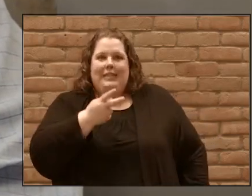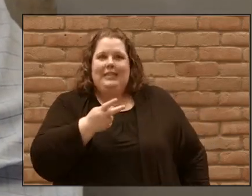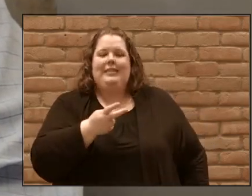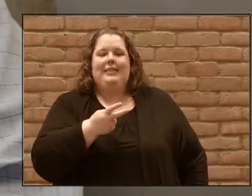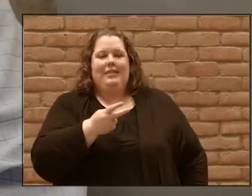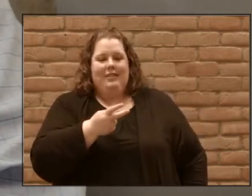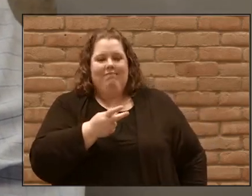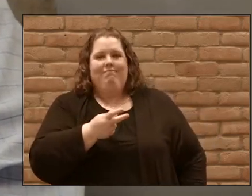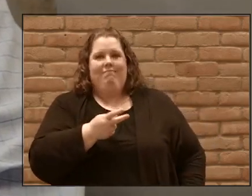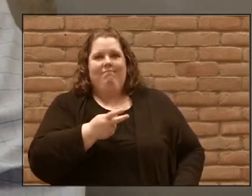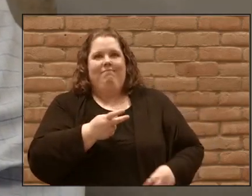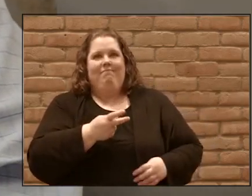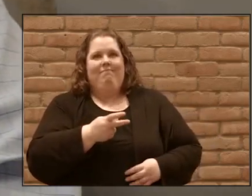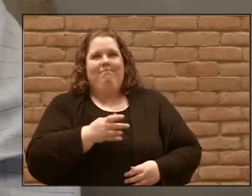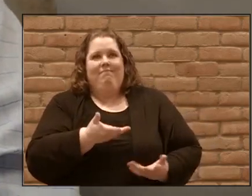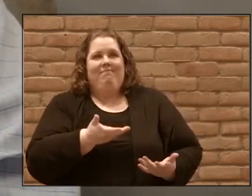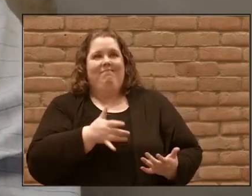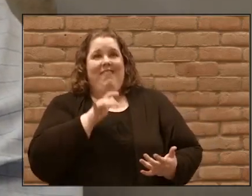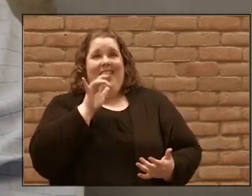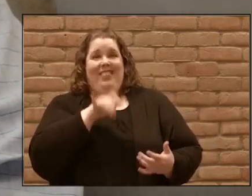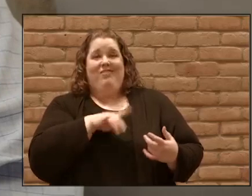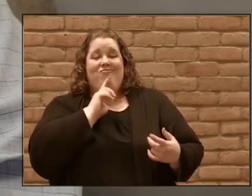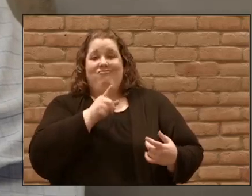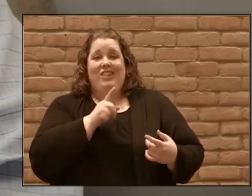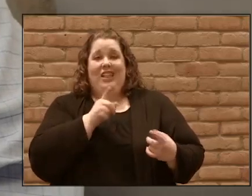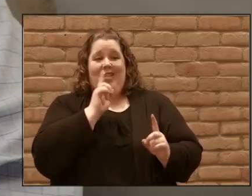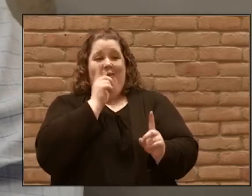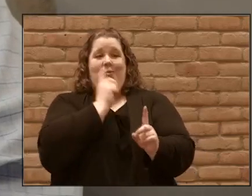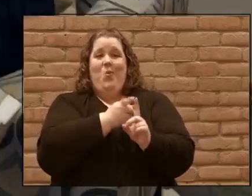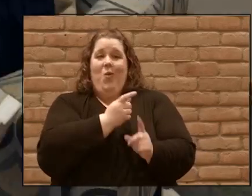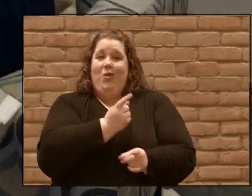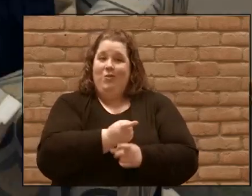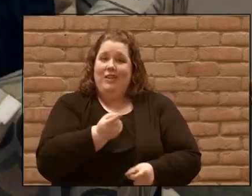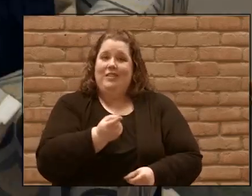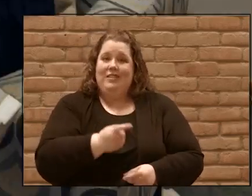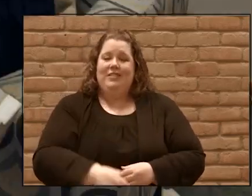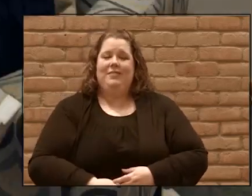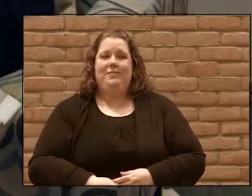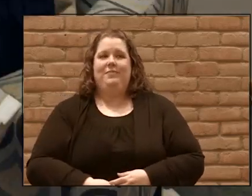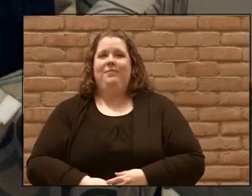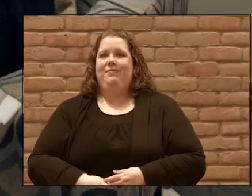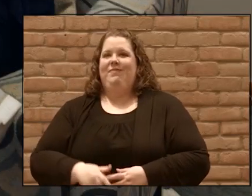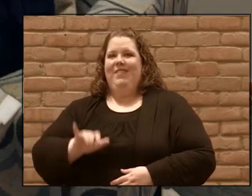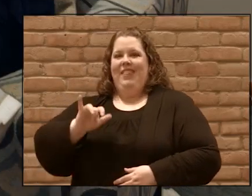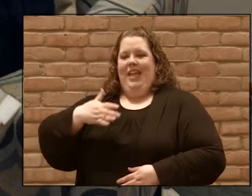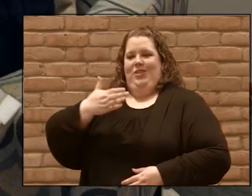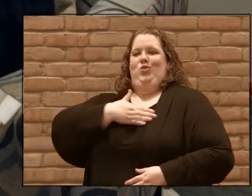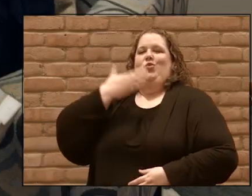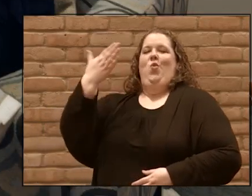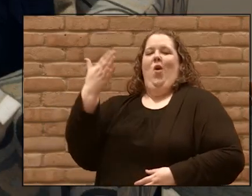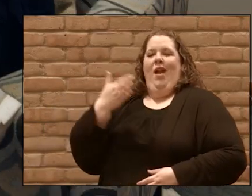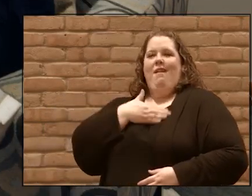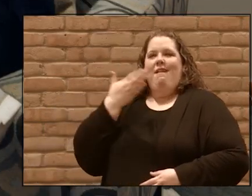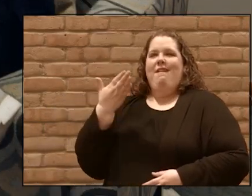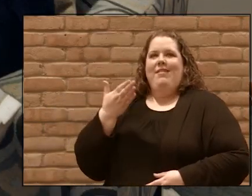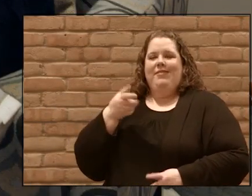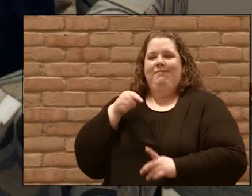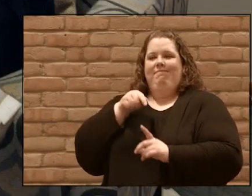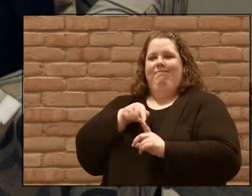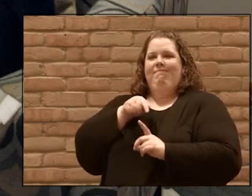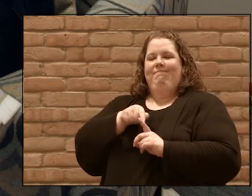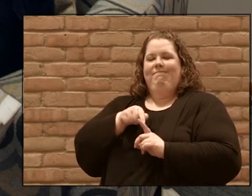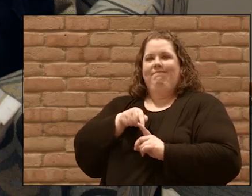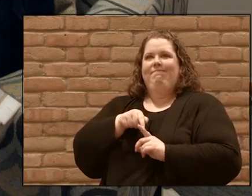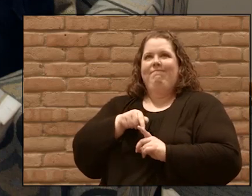just what it's all about right the joy comes from I